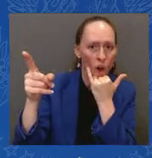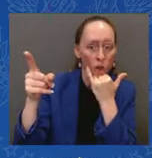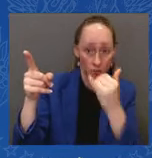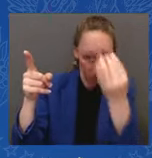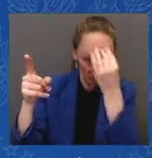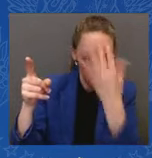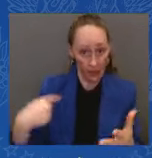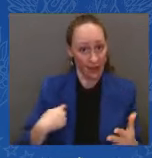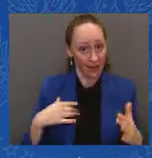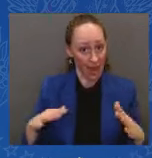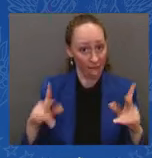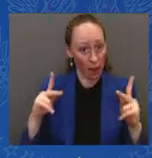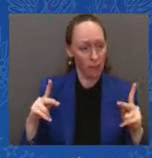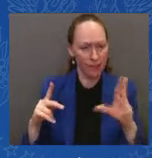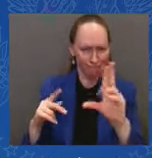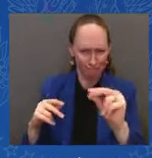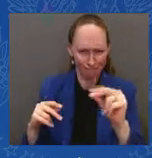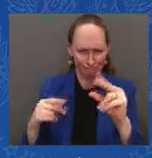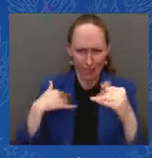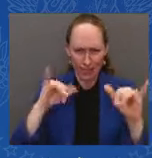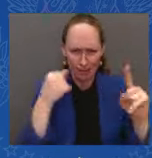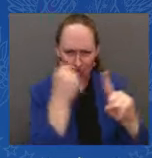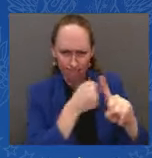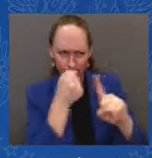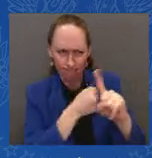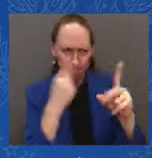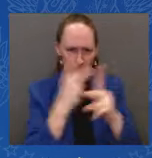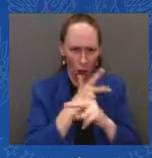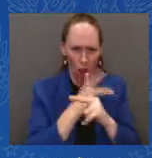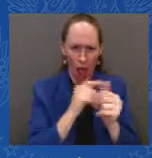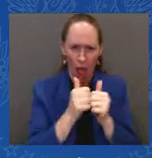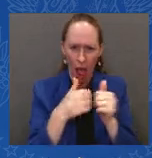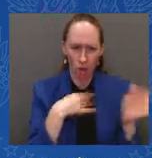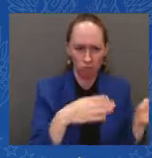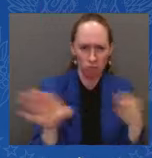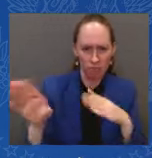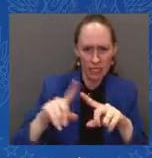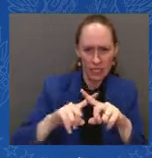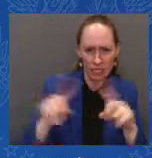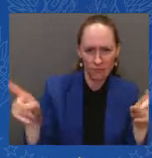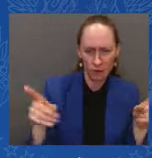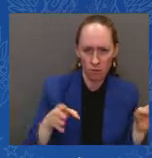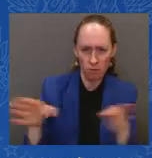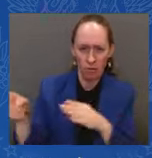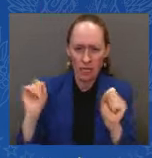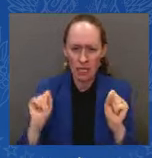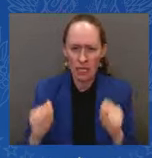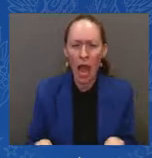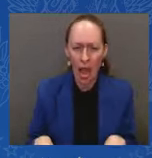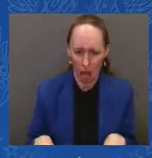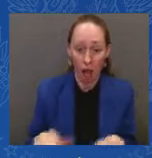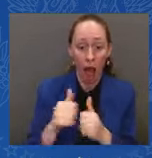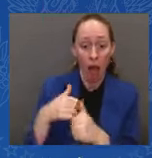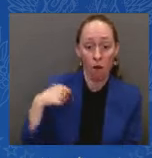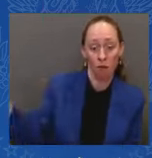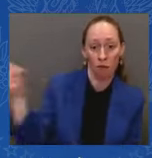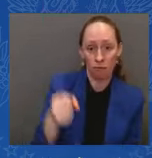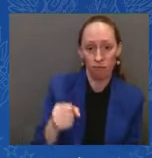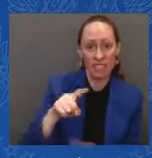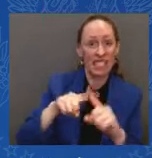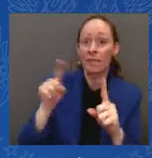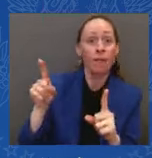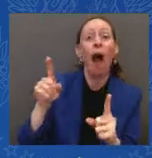been pursuing a new approach, grounded and under a different law, the Higher Education Act. This act allows the Secretary of Education